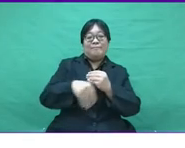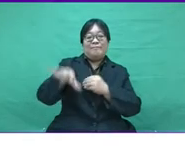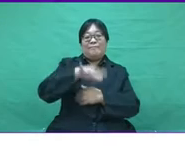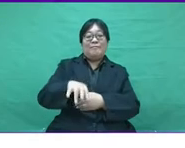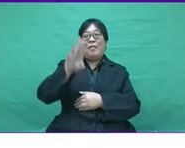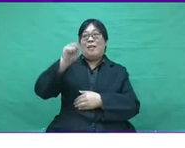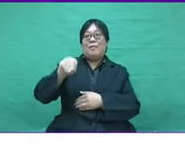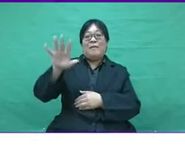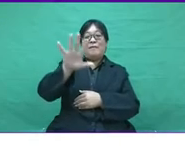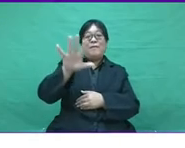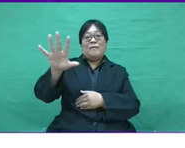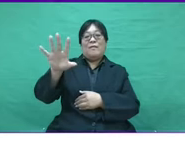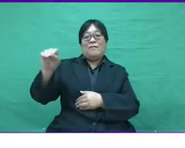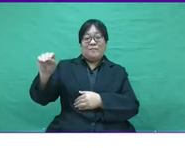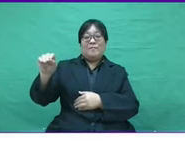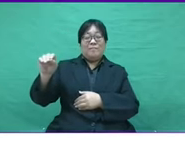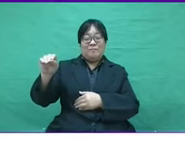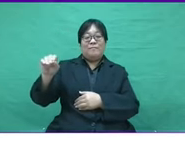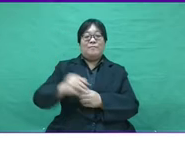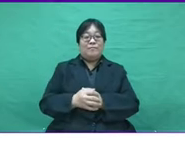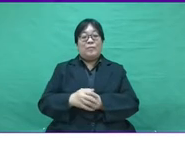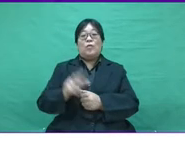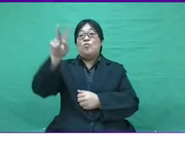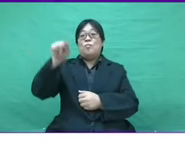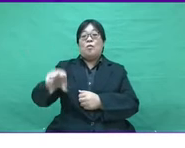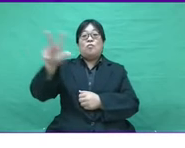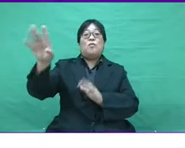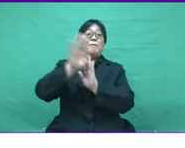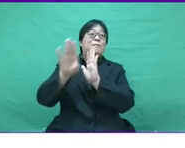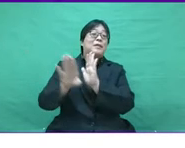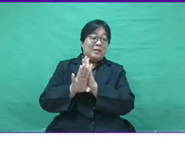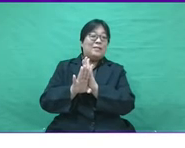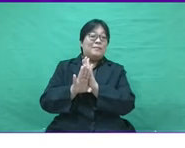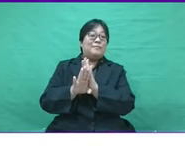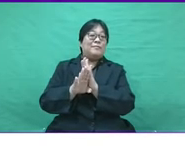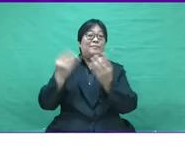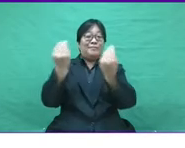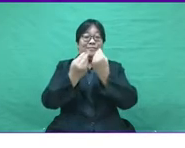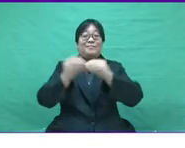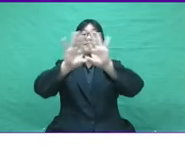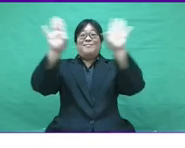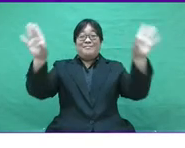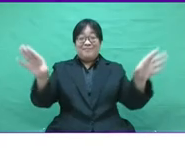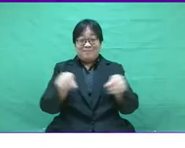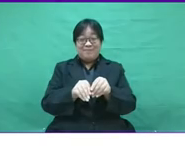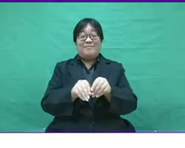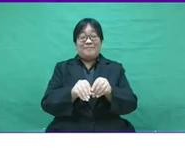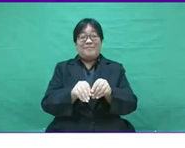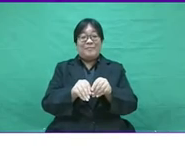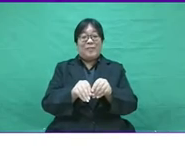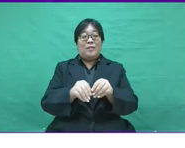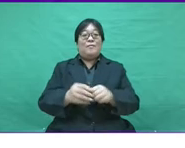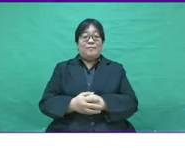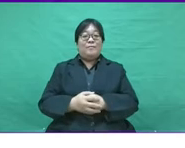price to add RM552.3 billion